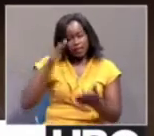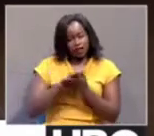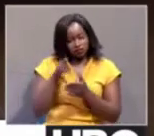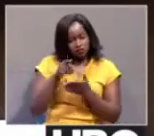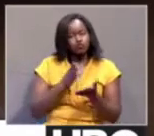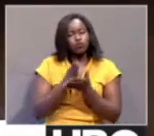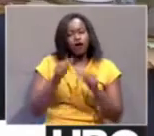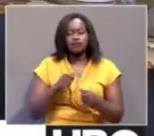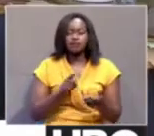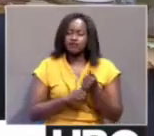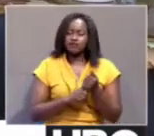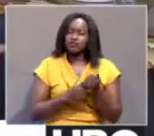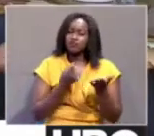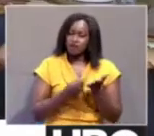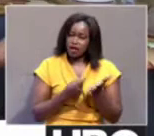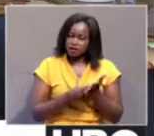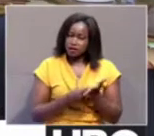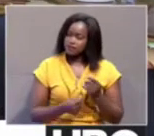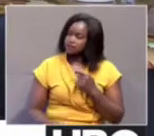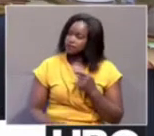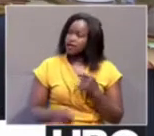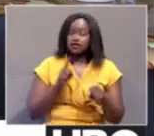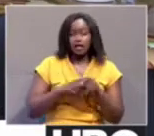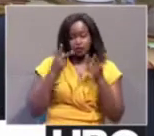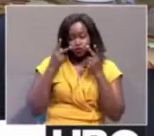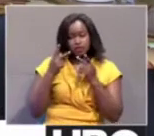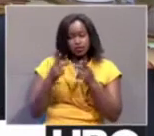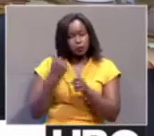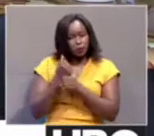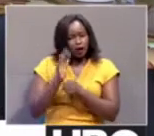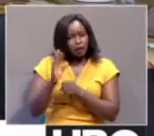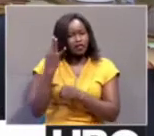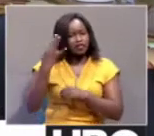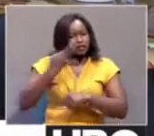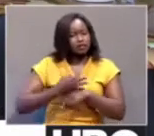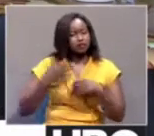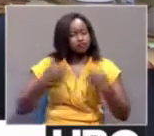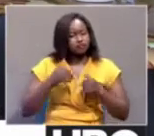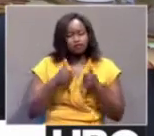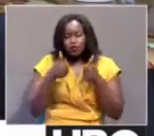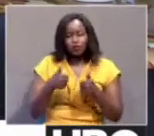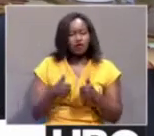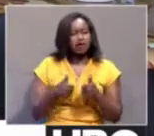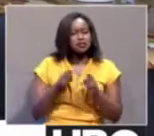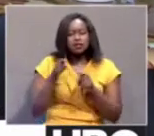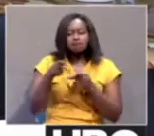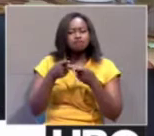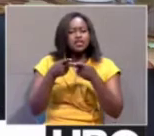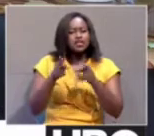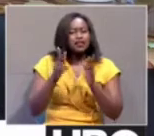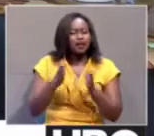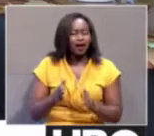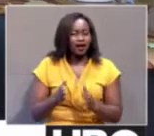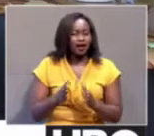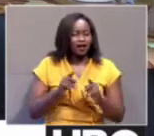benefit the country. When you see the work they've done in the three days, it's pretty impressive. And this is just the beginner's class. We're going to do